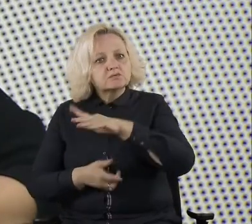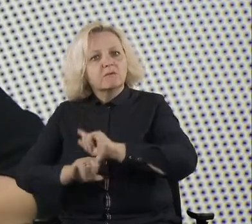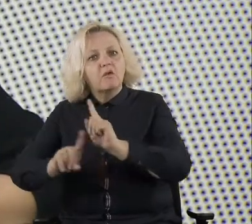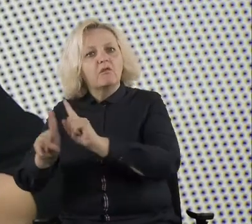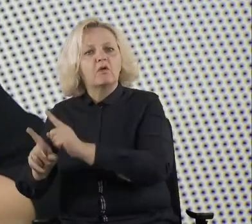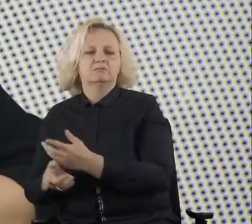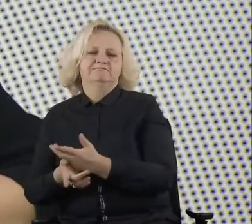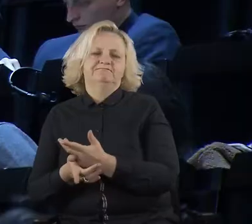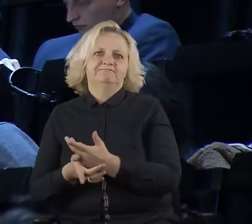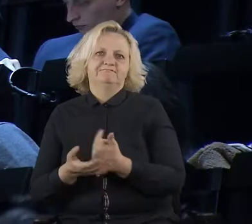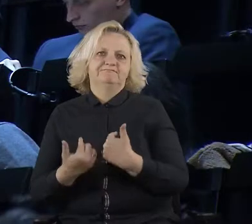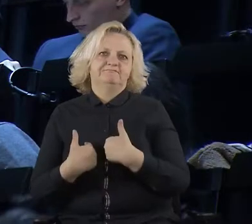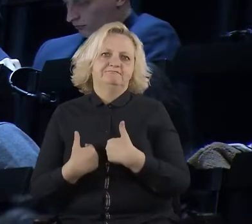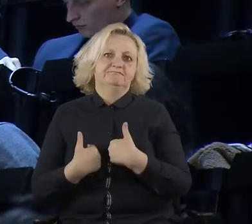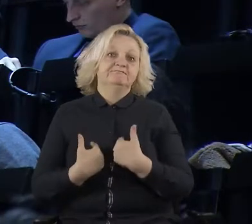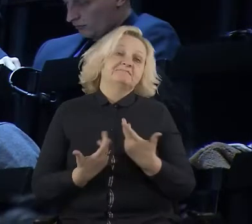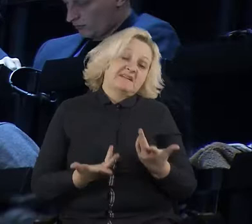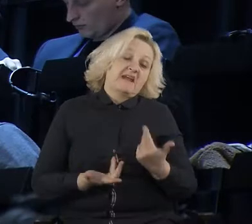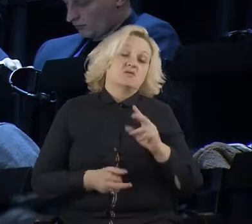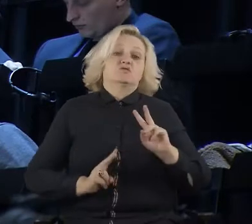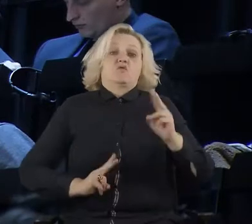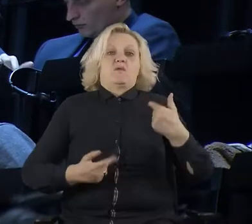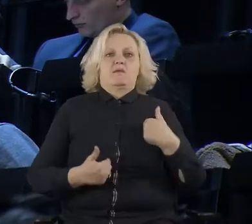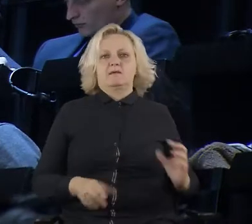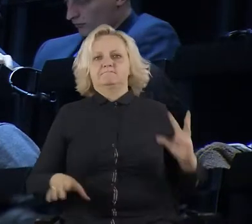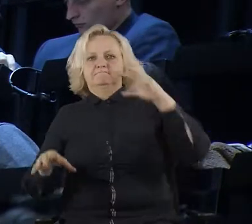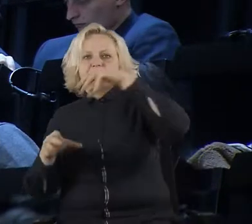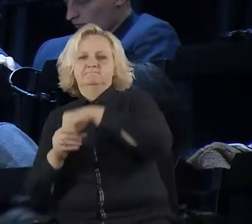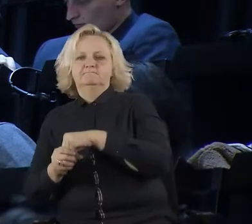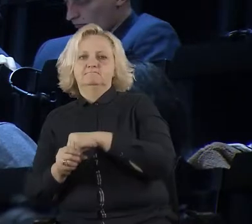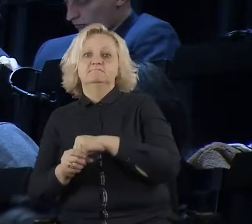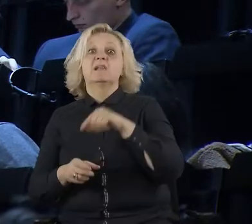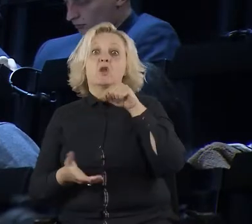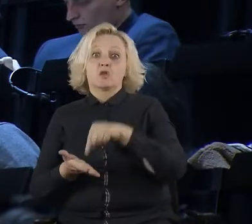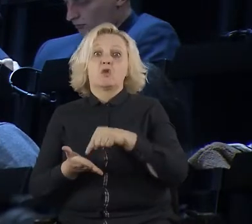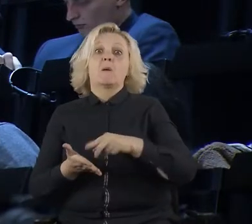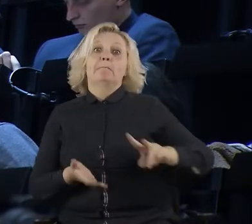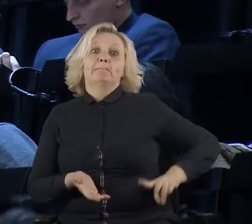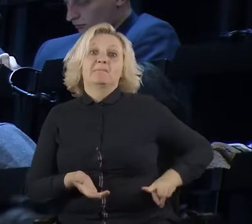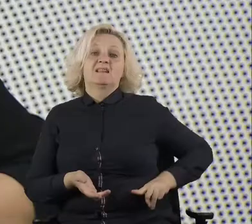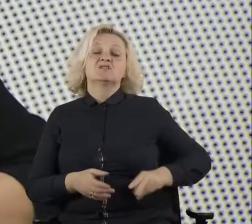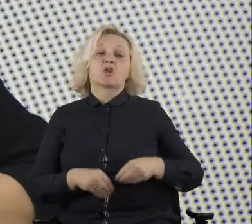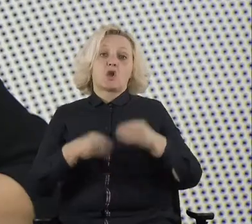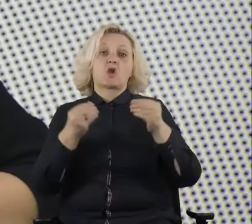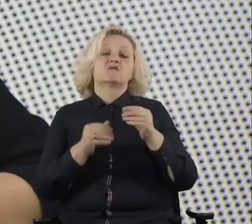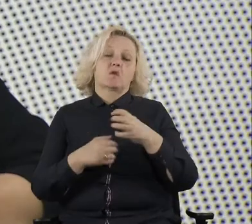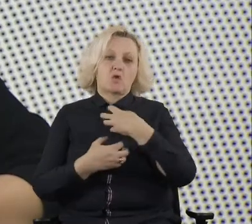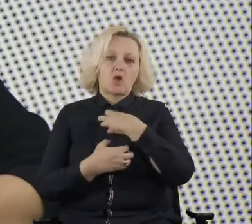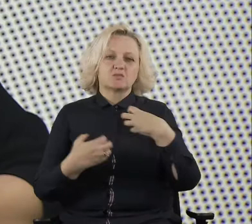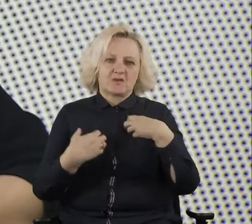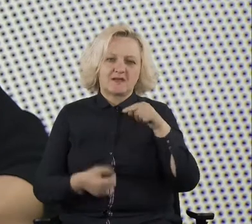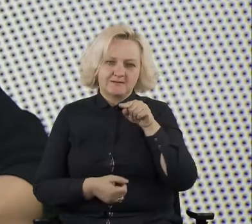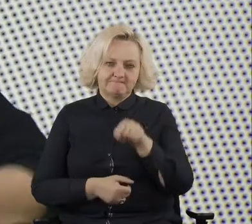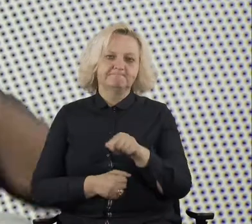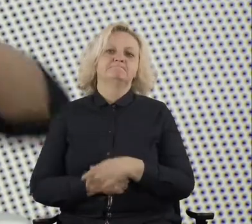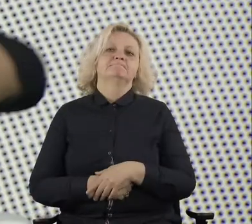sector because I was asked by, uh, the minister back then, uh, economic developments, uh, uh, to, uh, to introduce